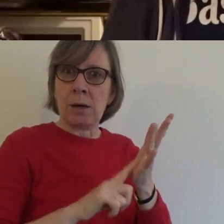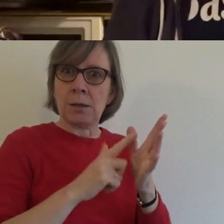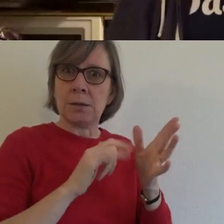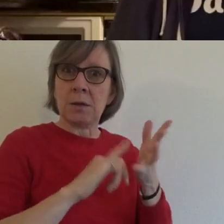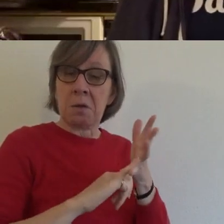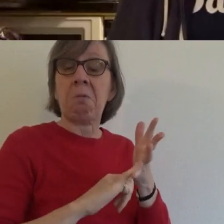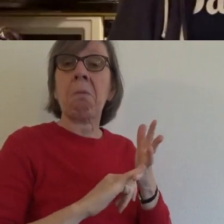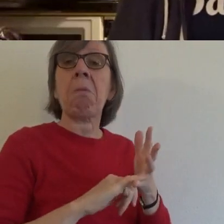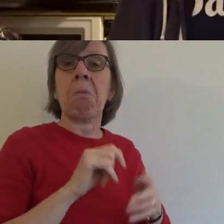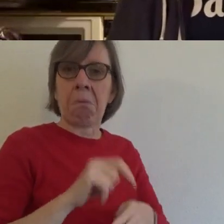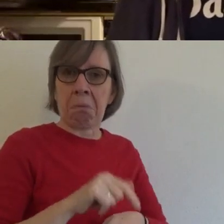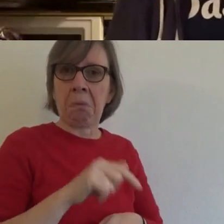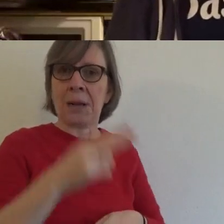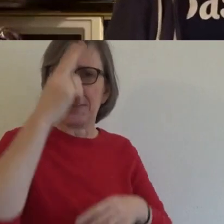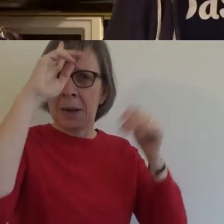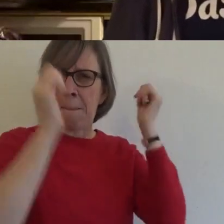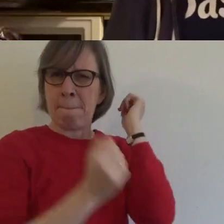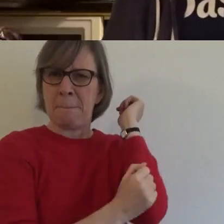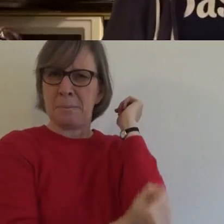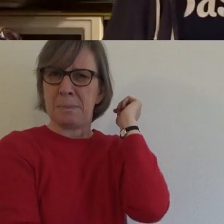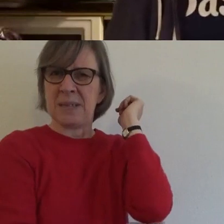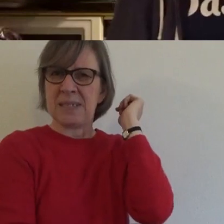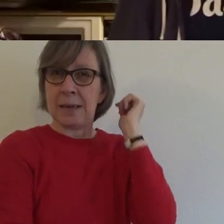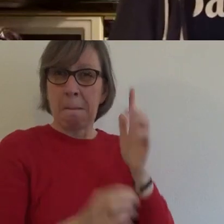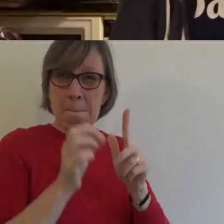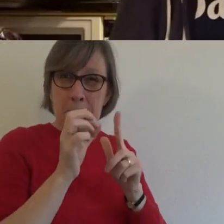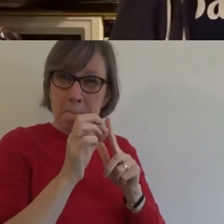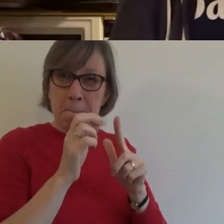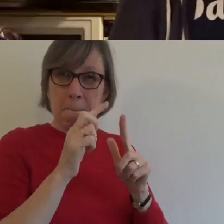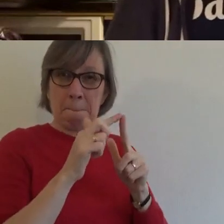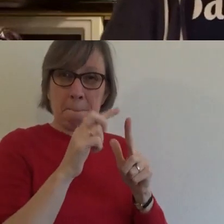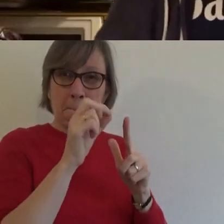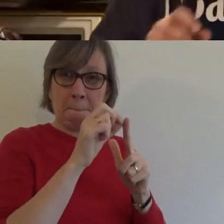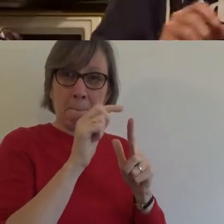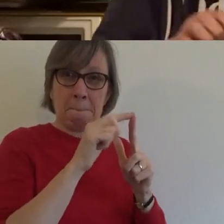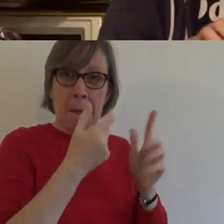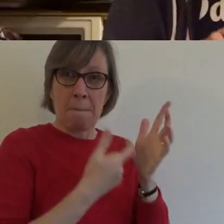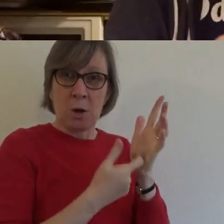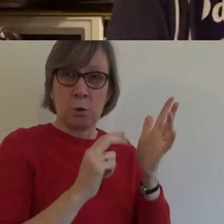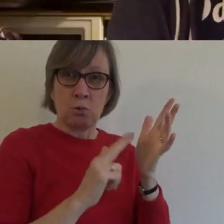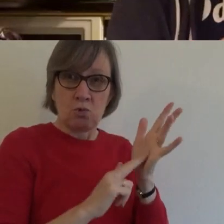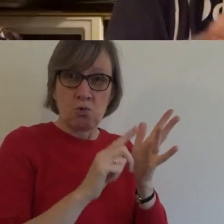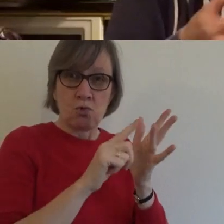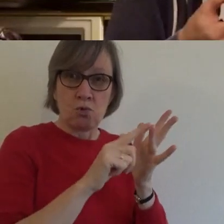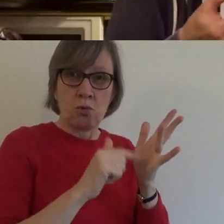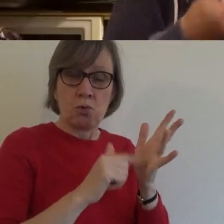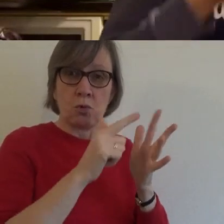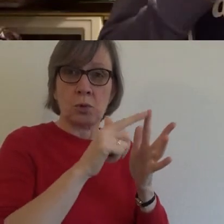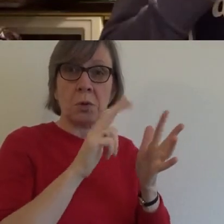Pepernorten. Pepernorten. Pepernorten. Mmm. Would you like to try one? Mmm.